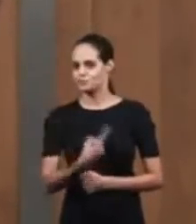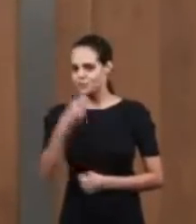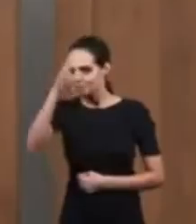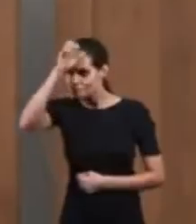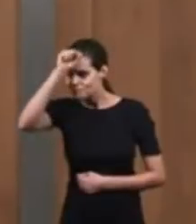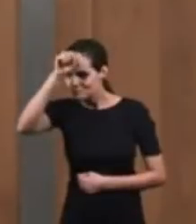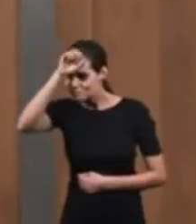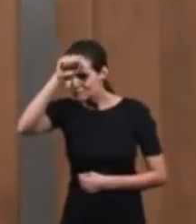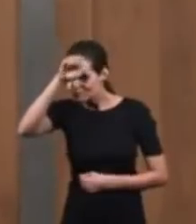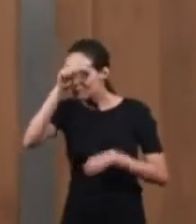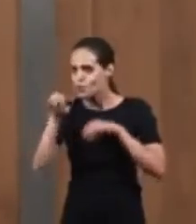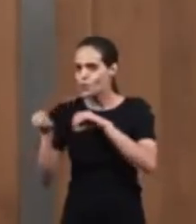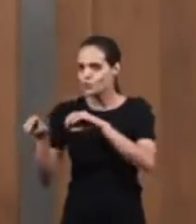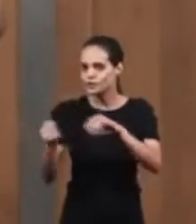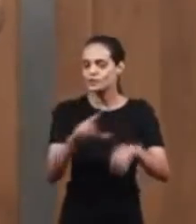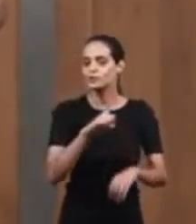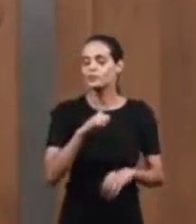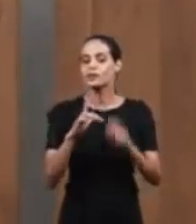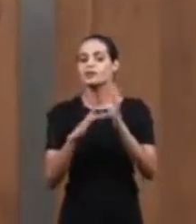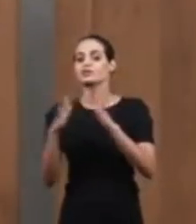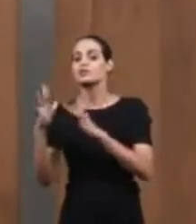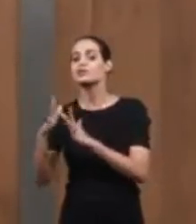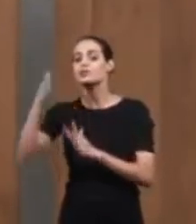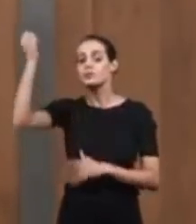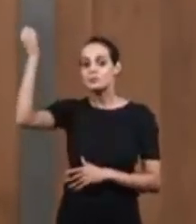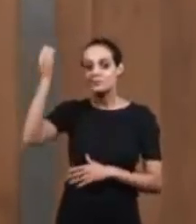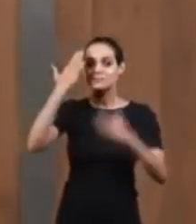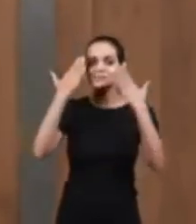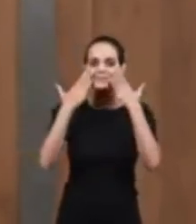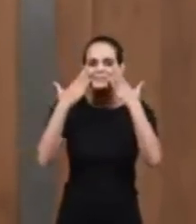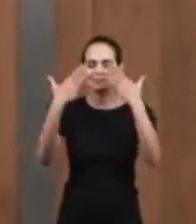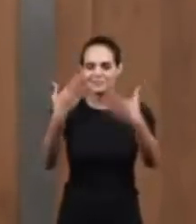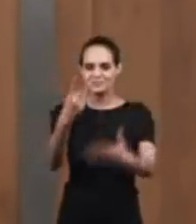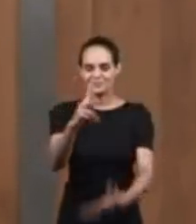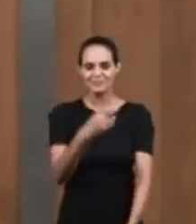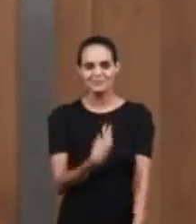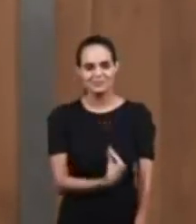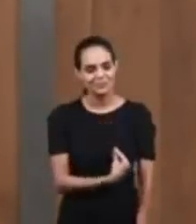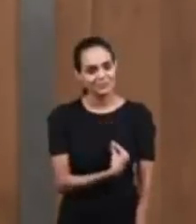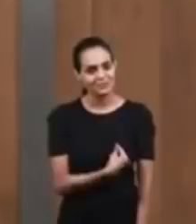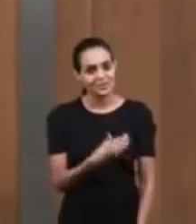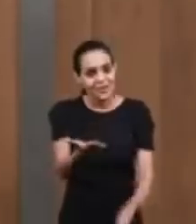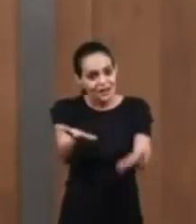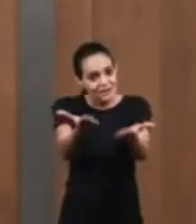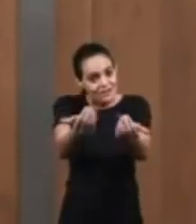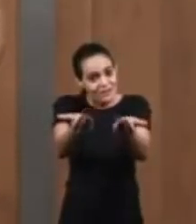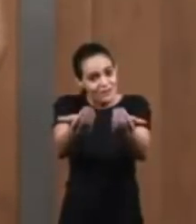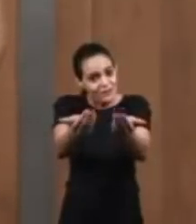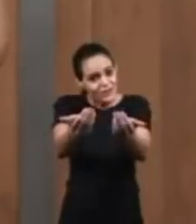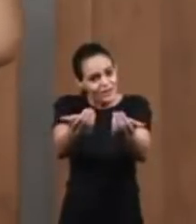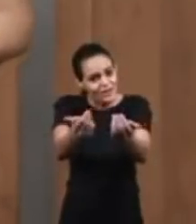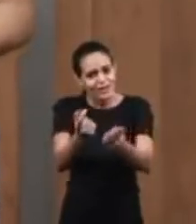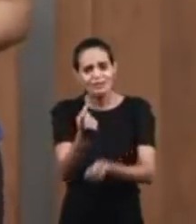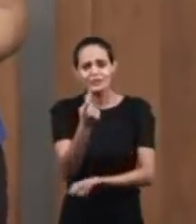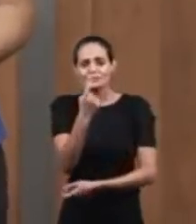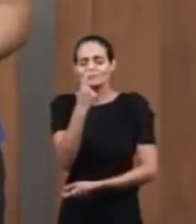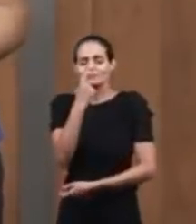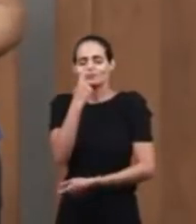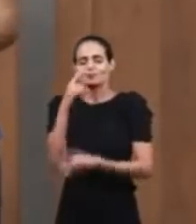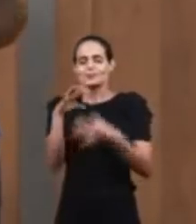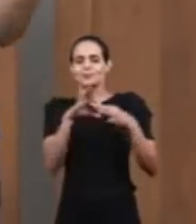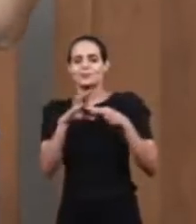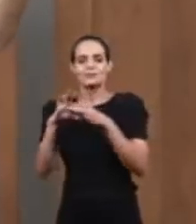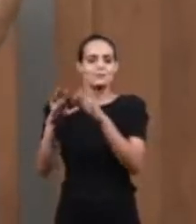us He wants to reveal himself to you He is saying Come near to me But how can we be close to